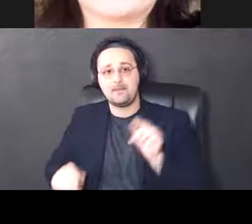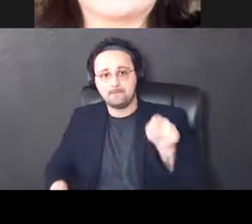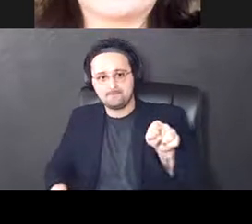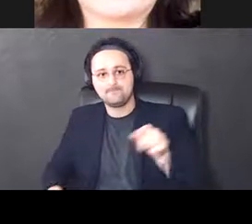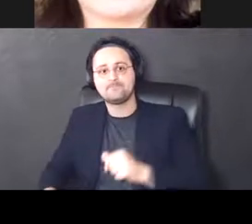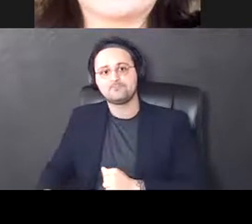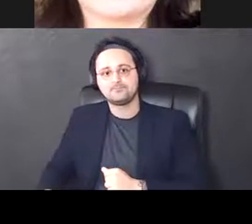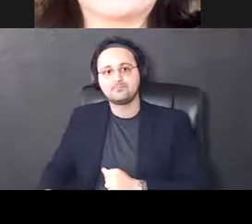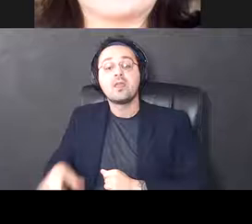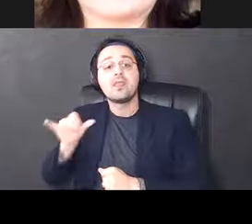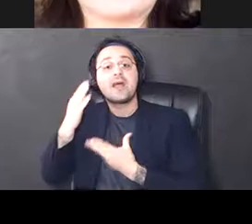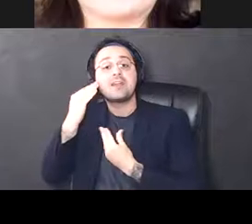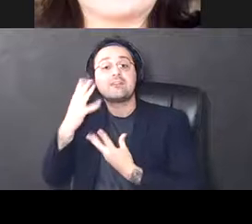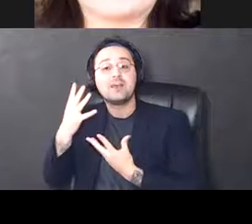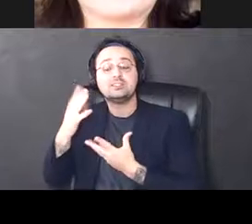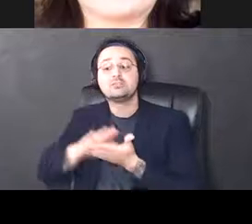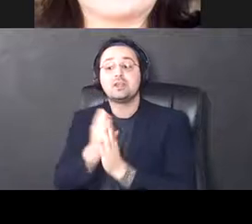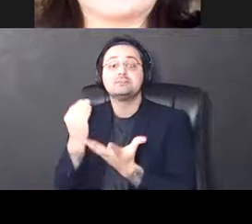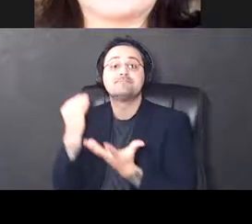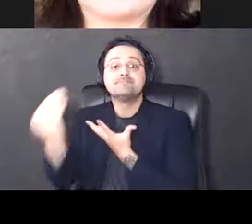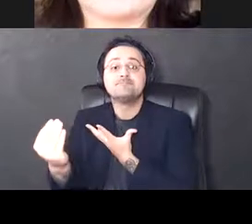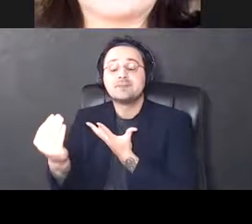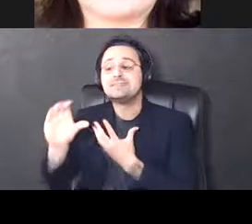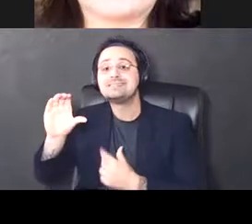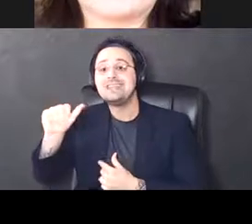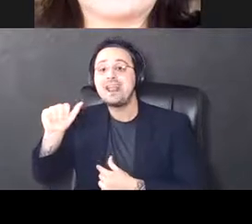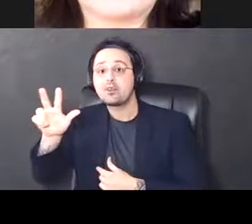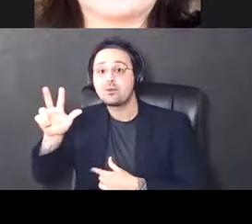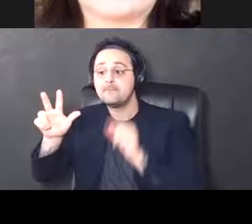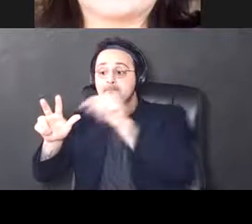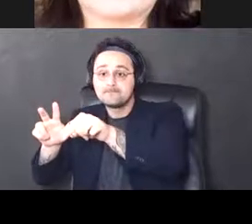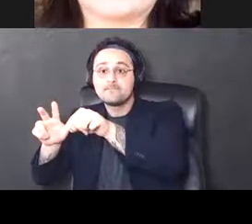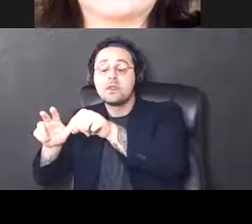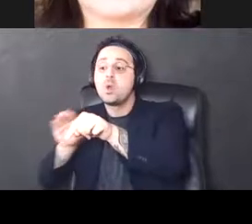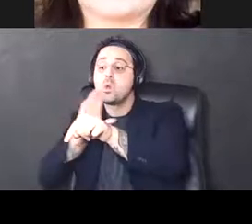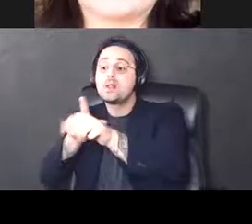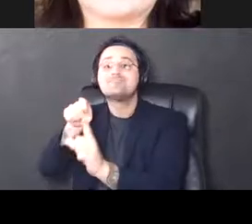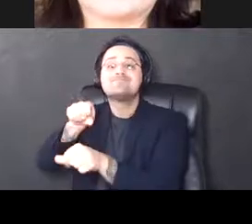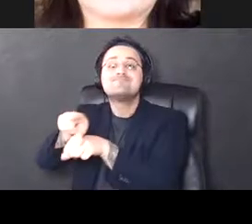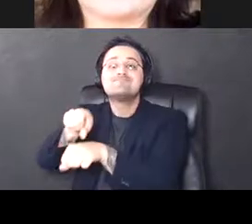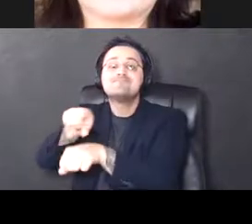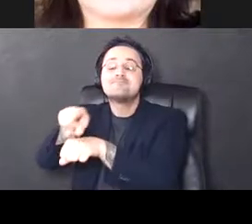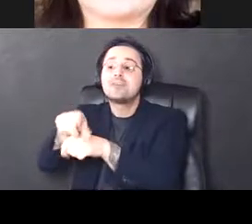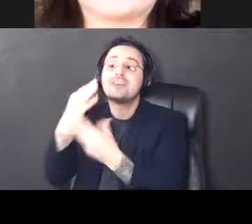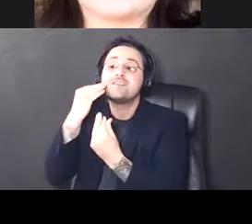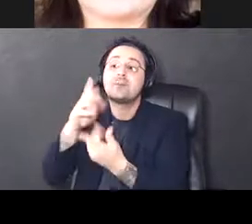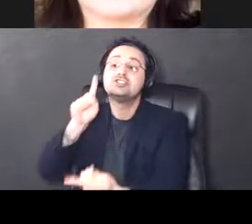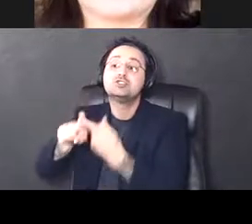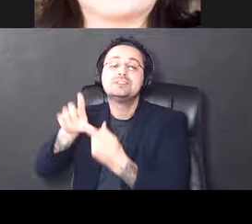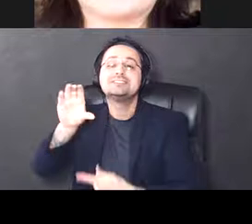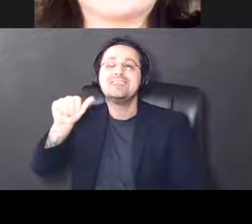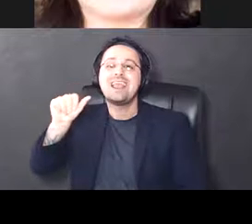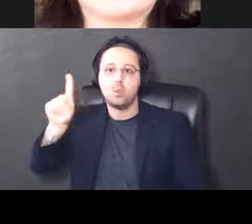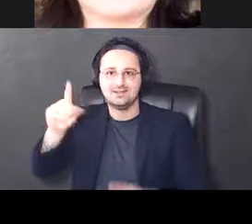That information gets transmitted to the CA3. And then the CA3 is what is sending these glutamate signals to the CA1 pyramidal